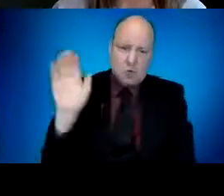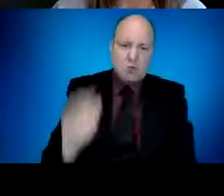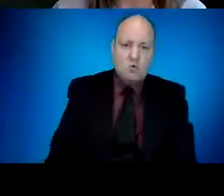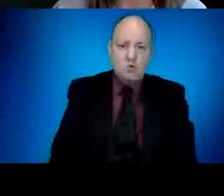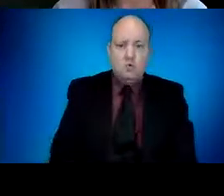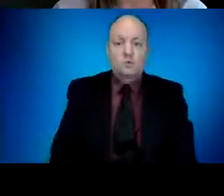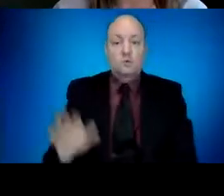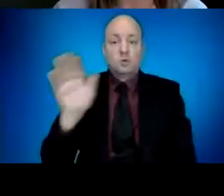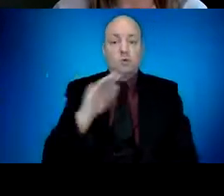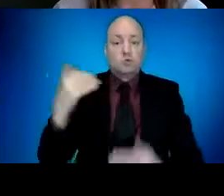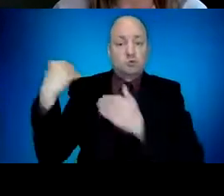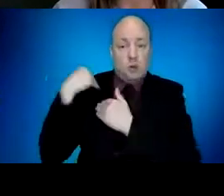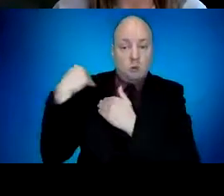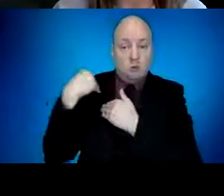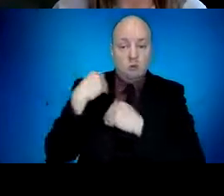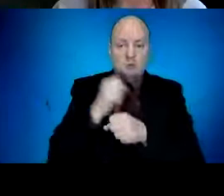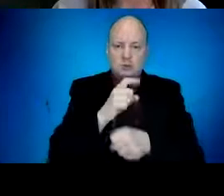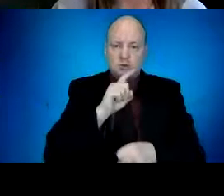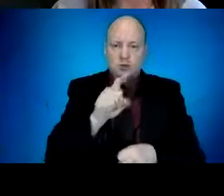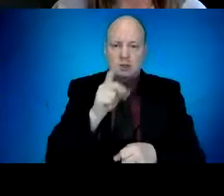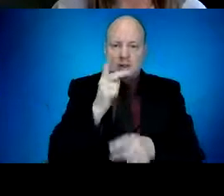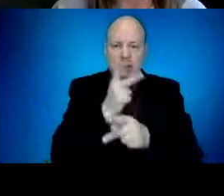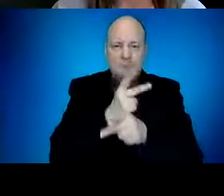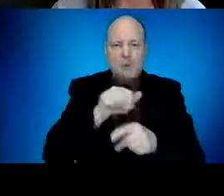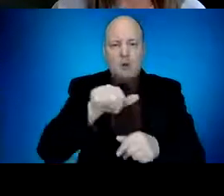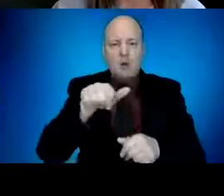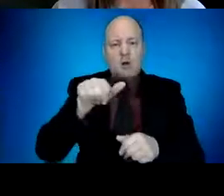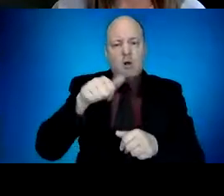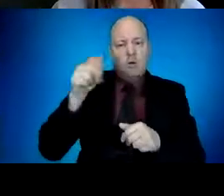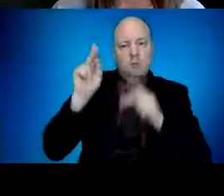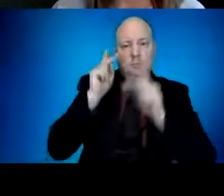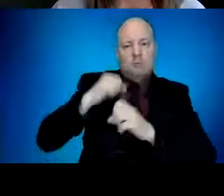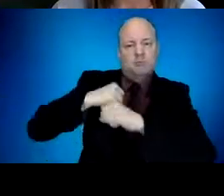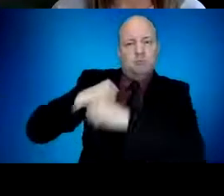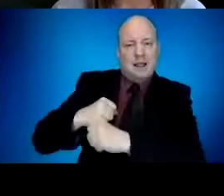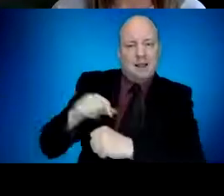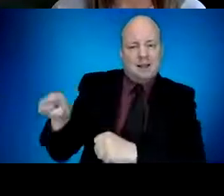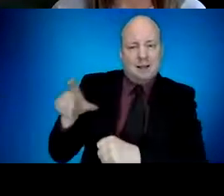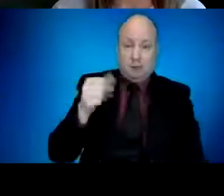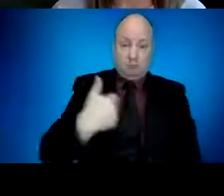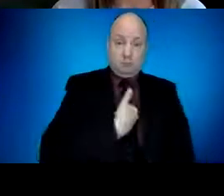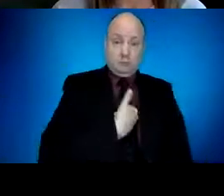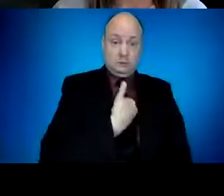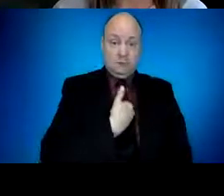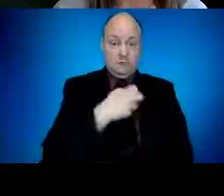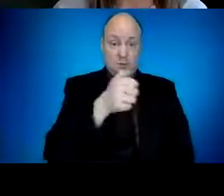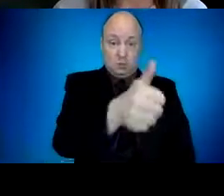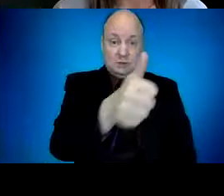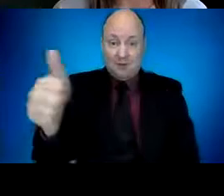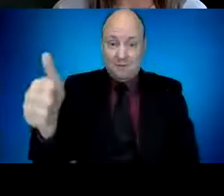get vaccinated, will be free to open further, excuse me, to further open up businesses and schools and keep them open.